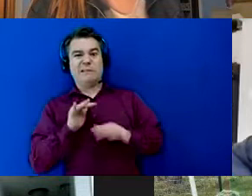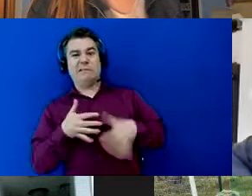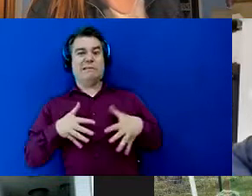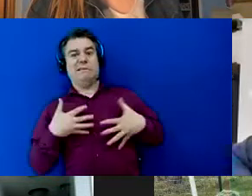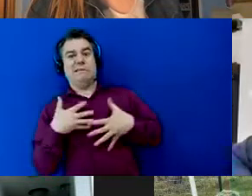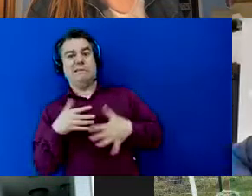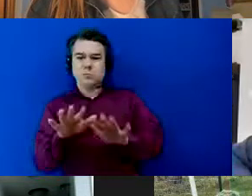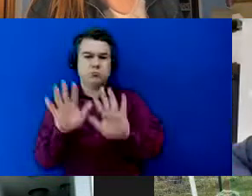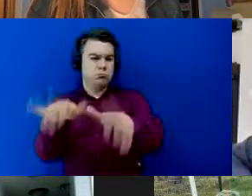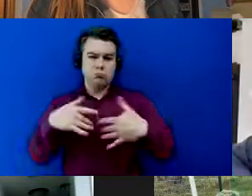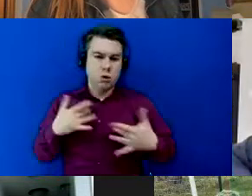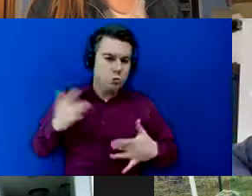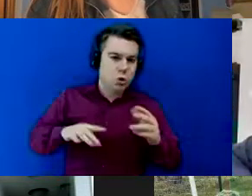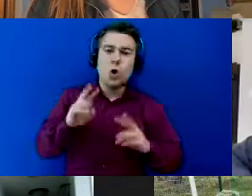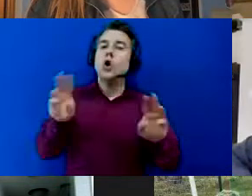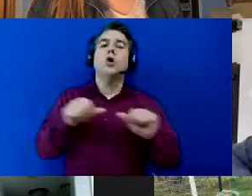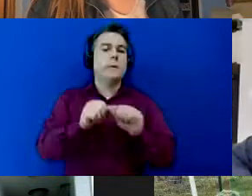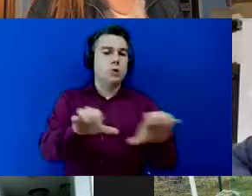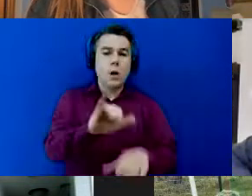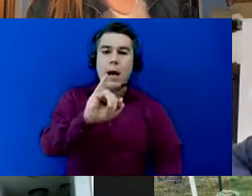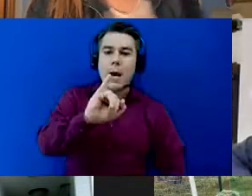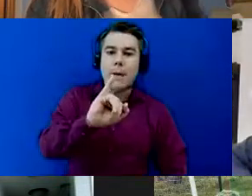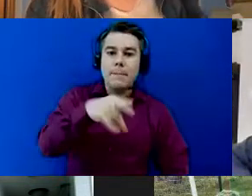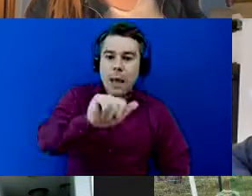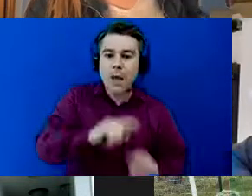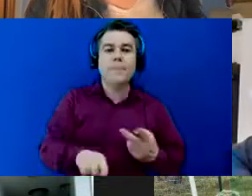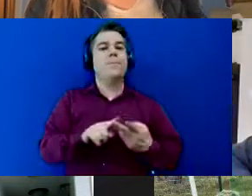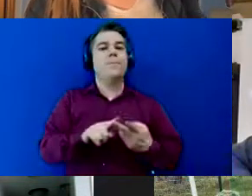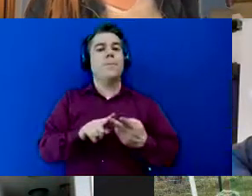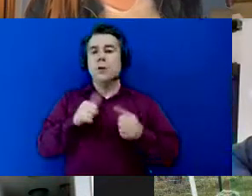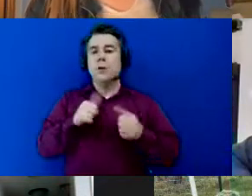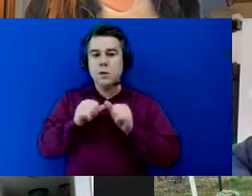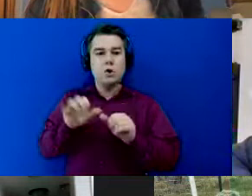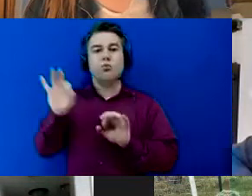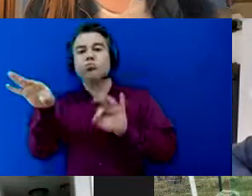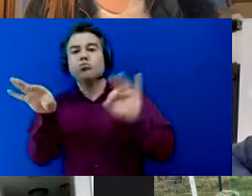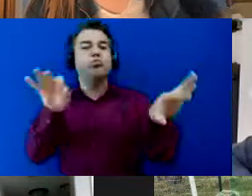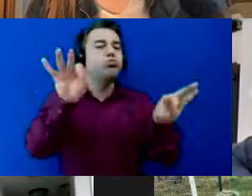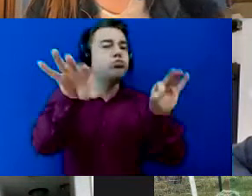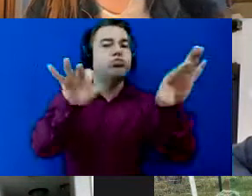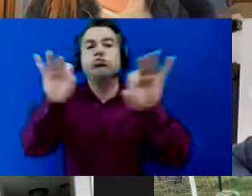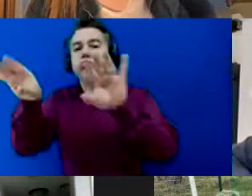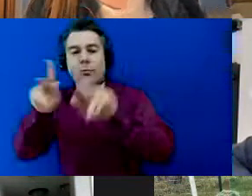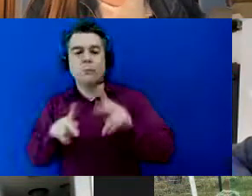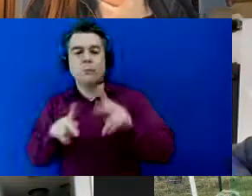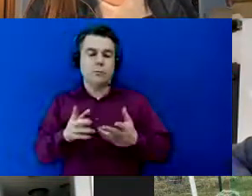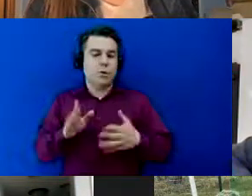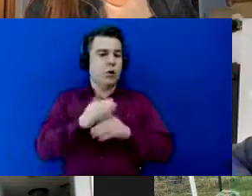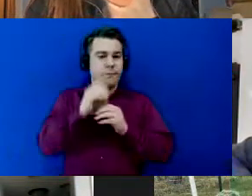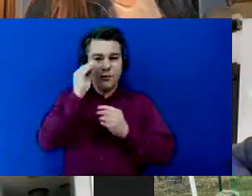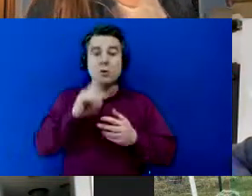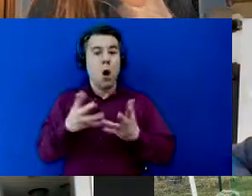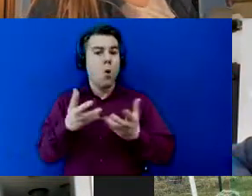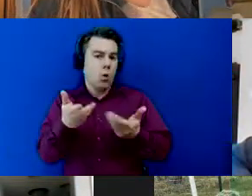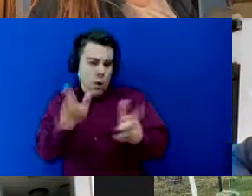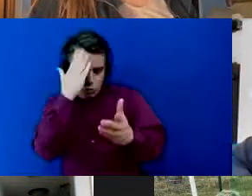ipas keep uh dripping on people and sharing information um but i just wanted you guys to know that that's happening and that's